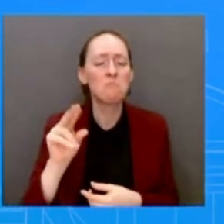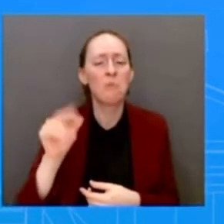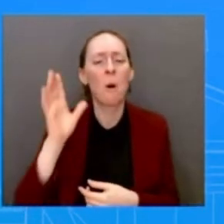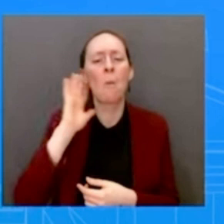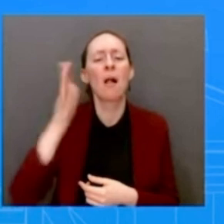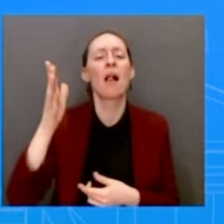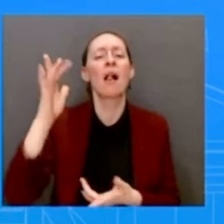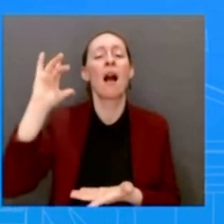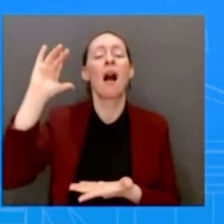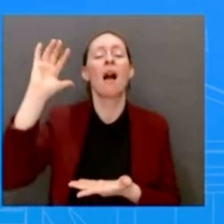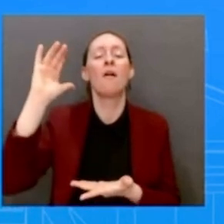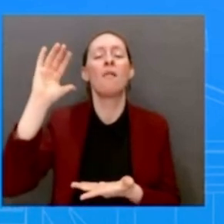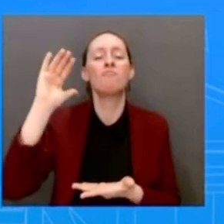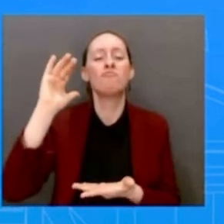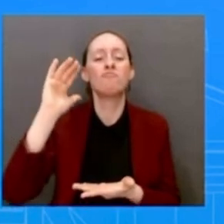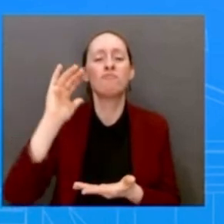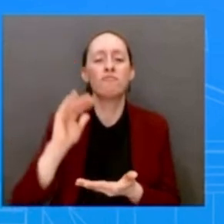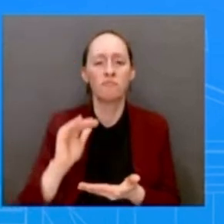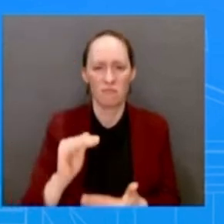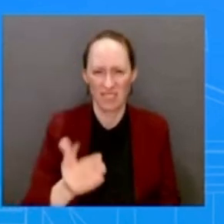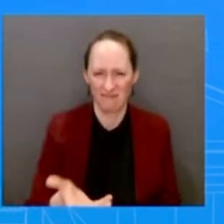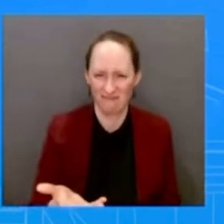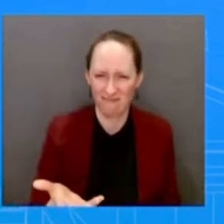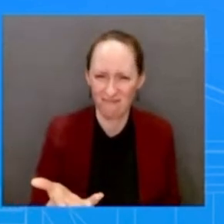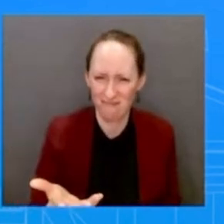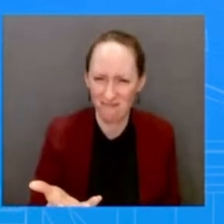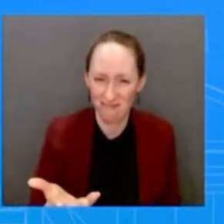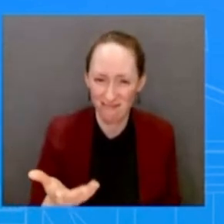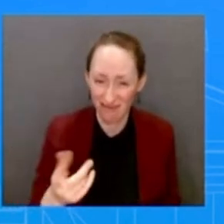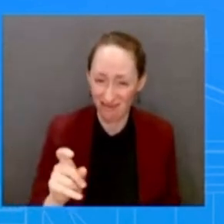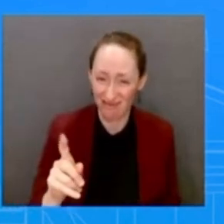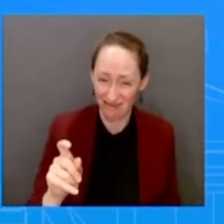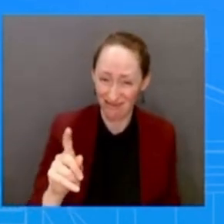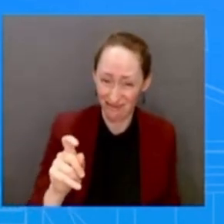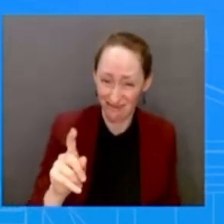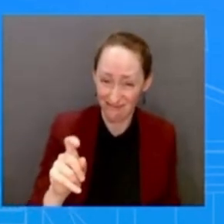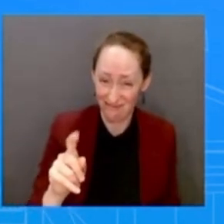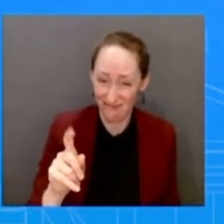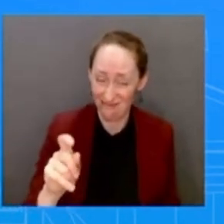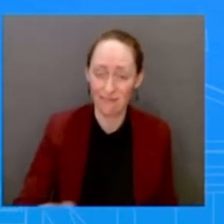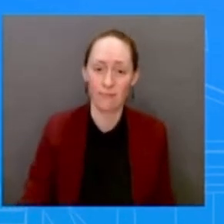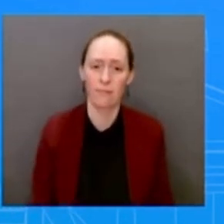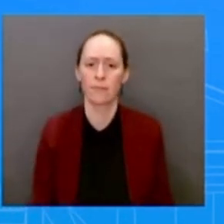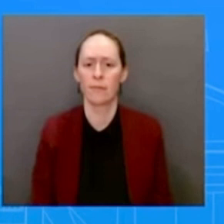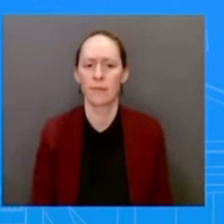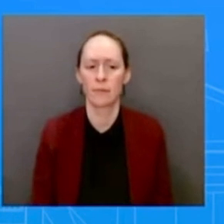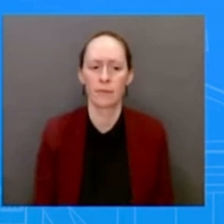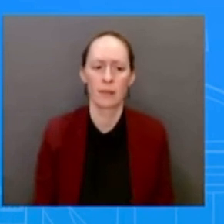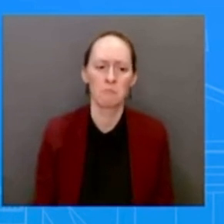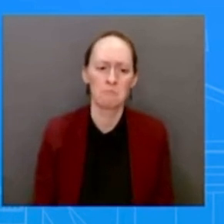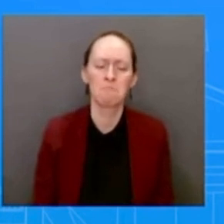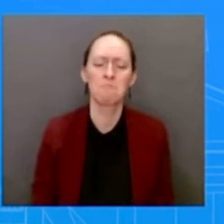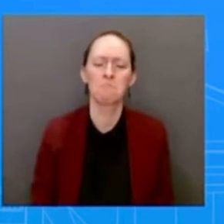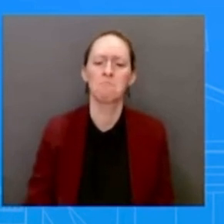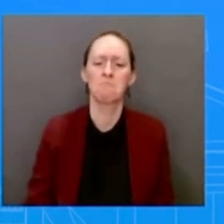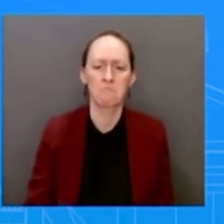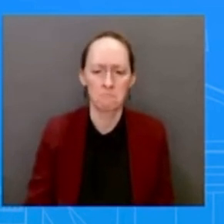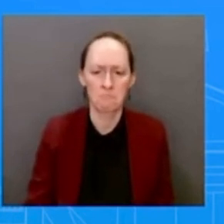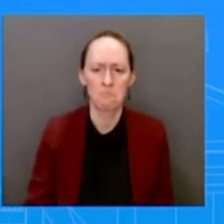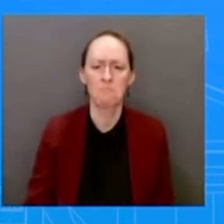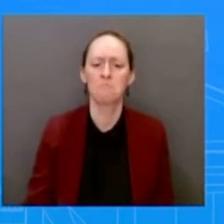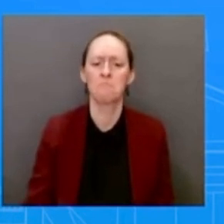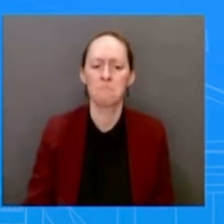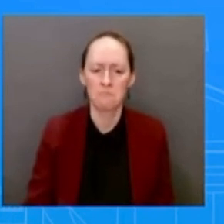go into a steady and stable growth. And sometimes there'll be some up and downs, right? We have been very clear about that. I think the last,